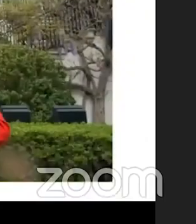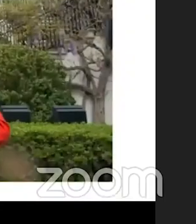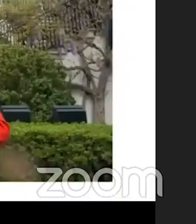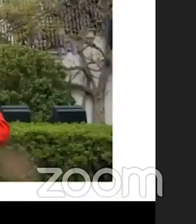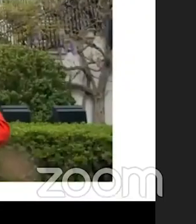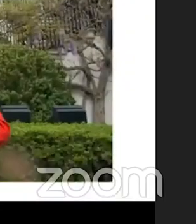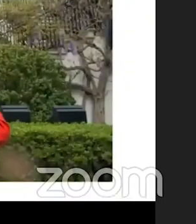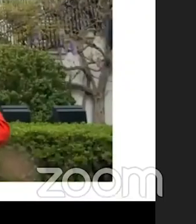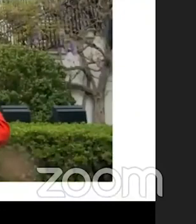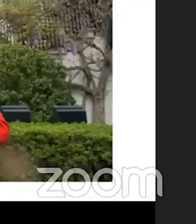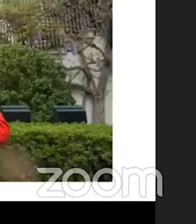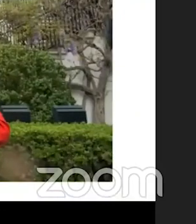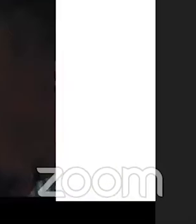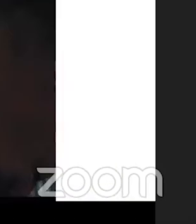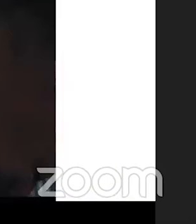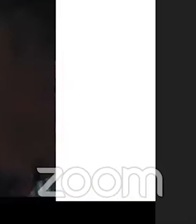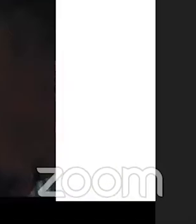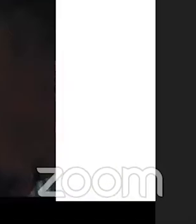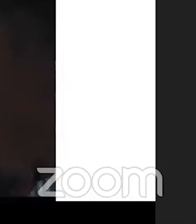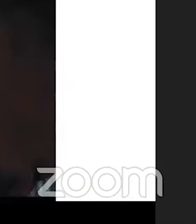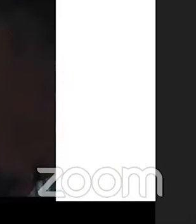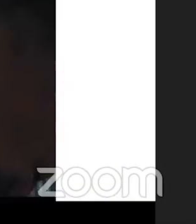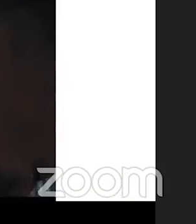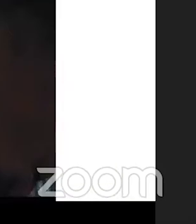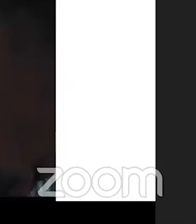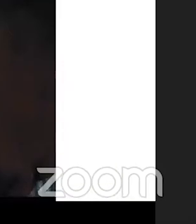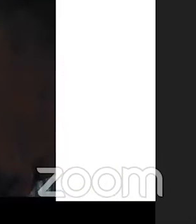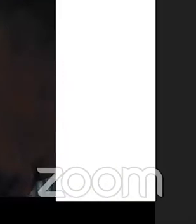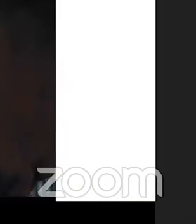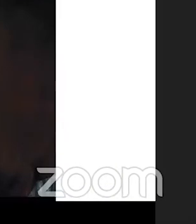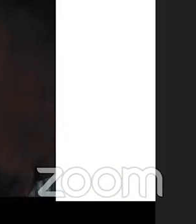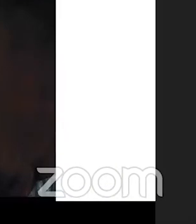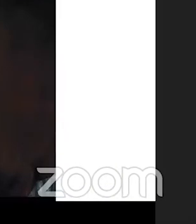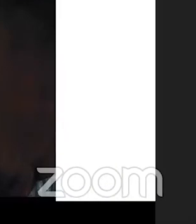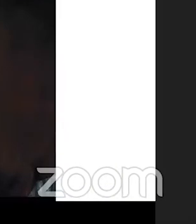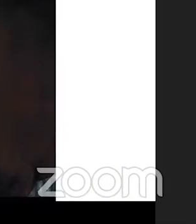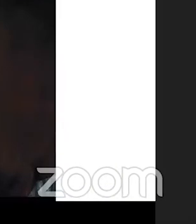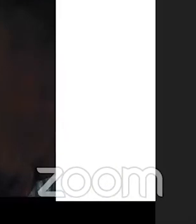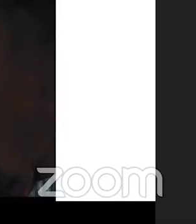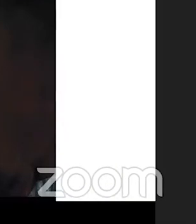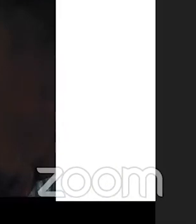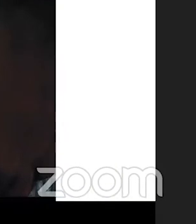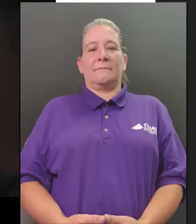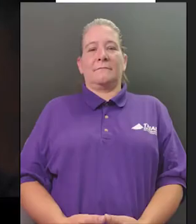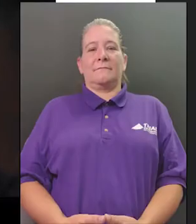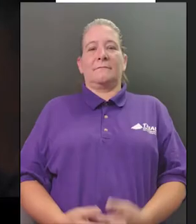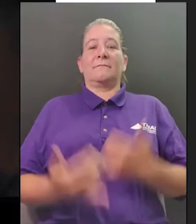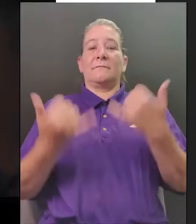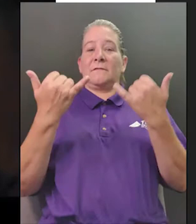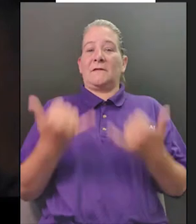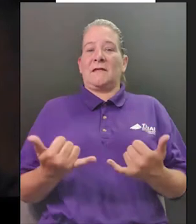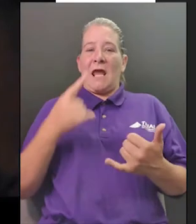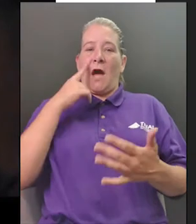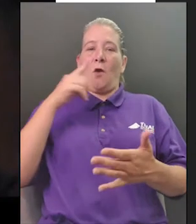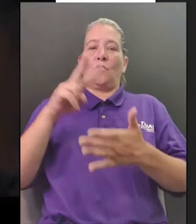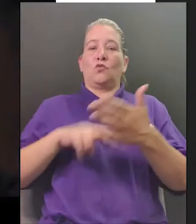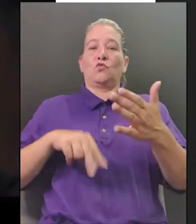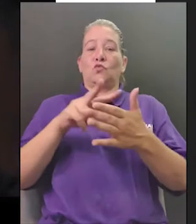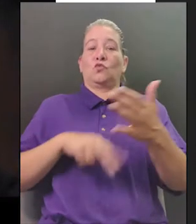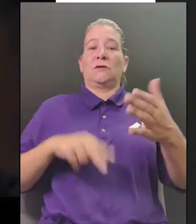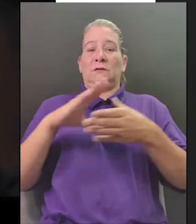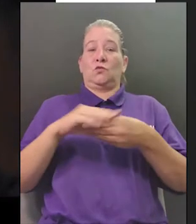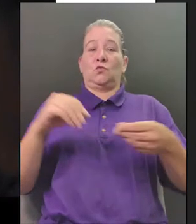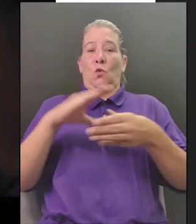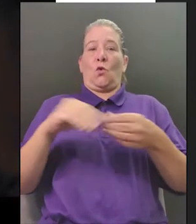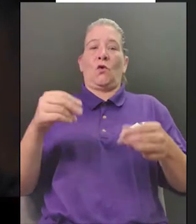there we go okay so i have a special story for you this evening it's called sybil's night ride